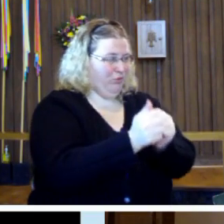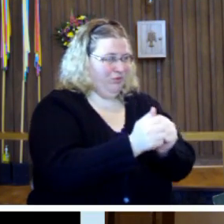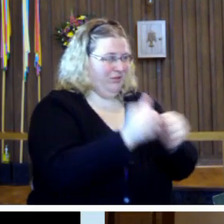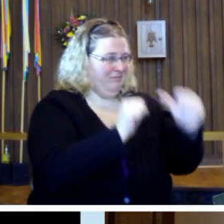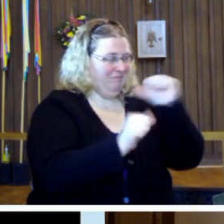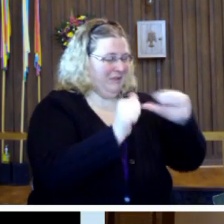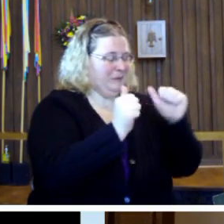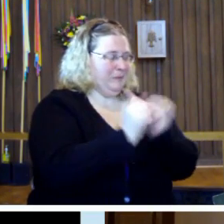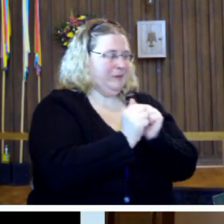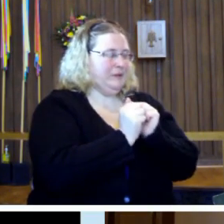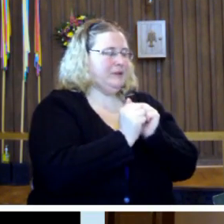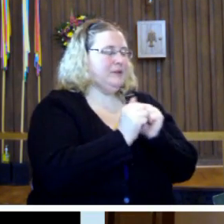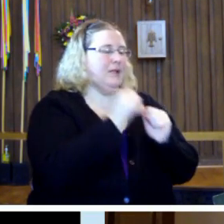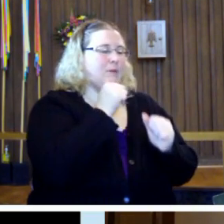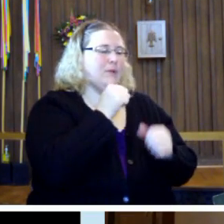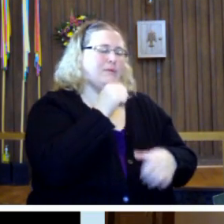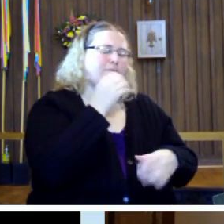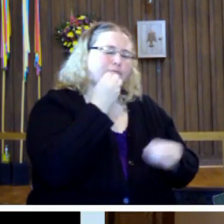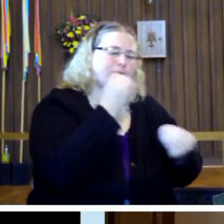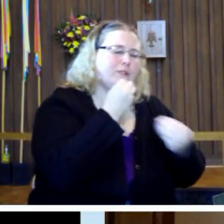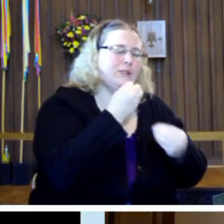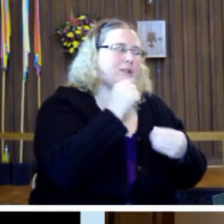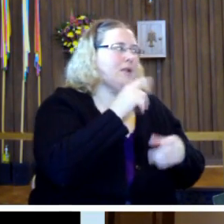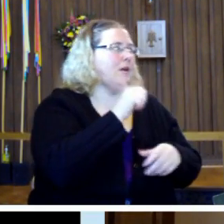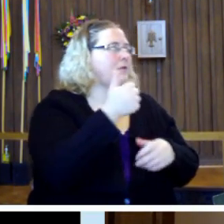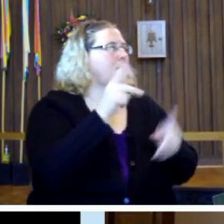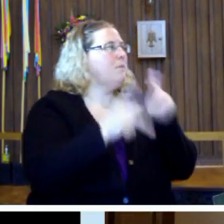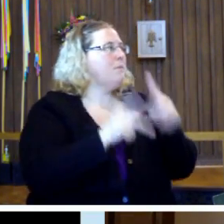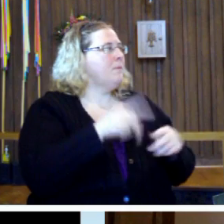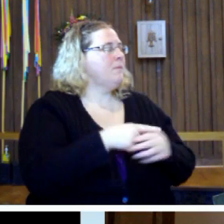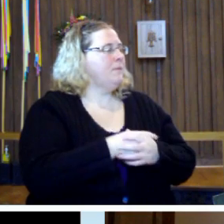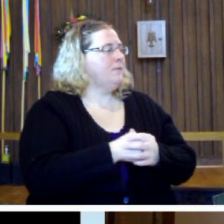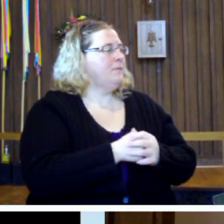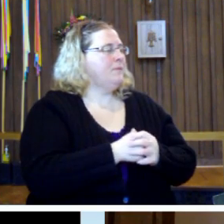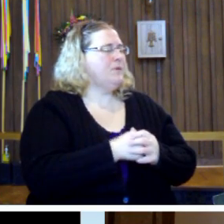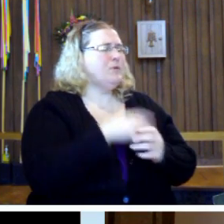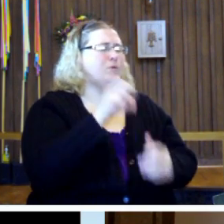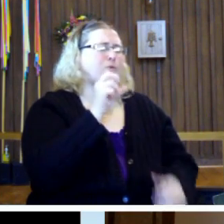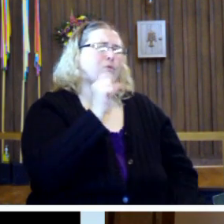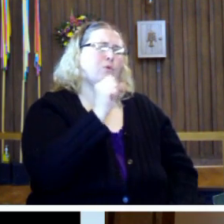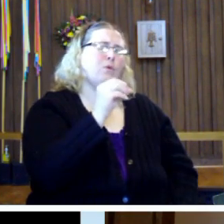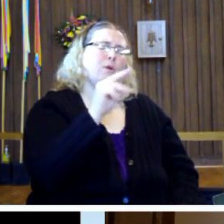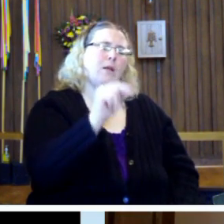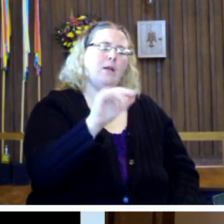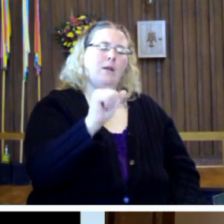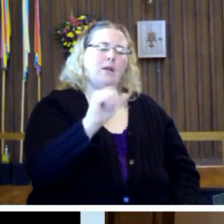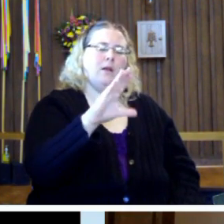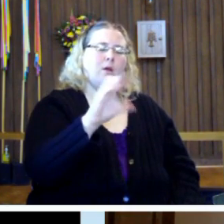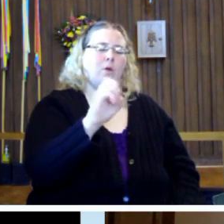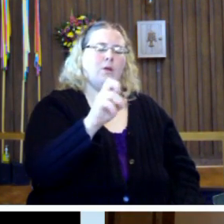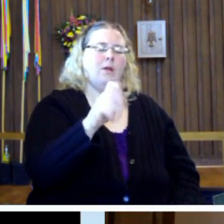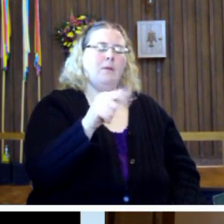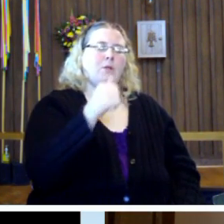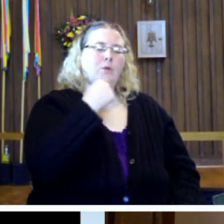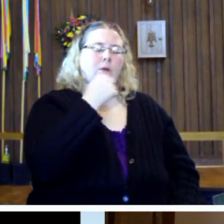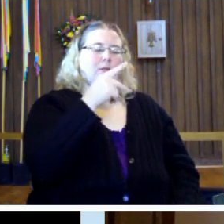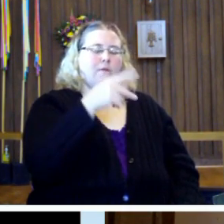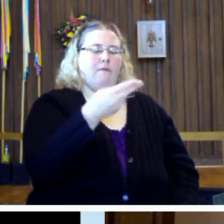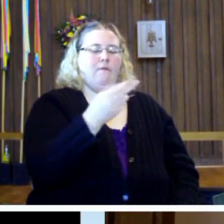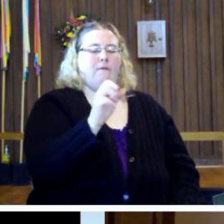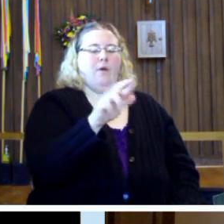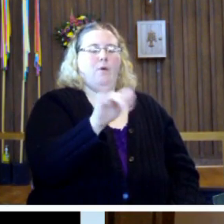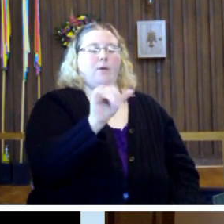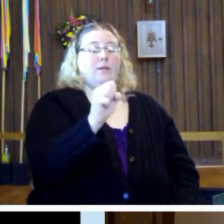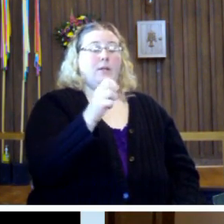with, he was feeding people. So Nicodemus, who was part of, who was a Pharisee and